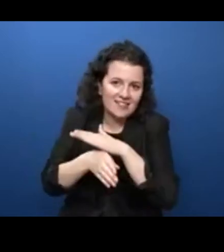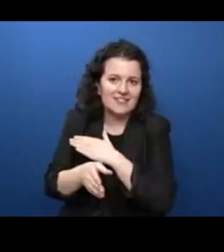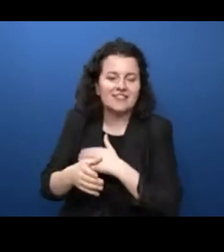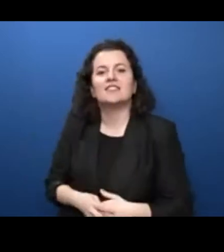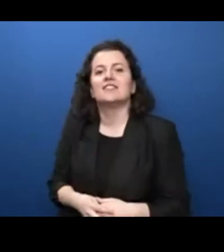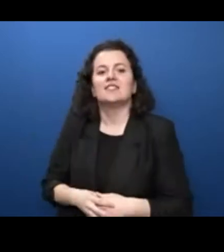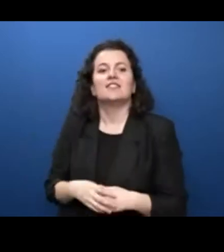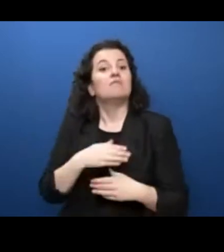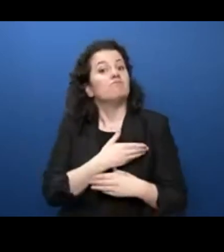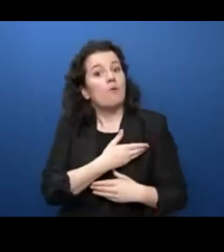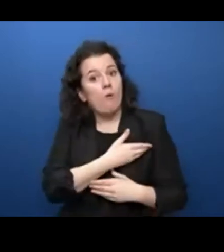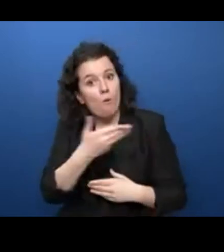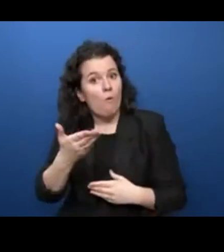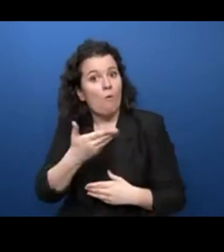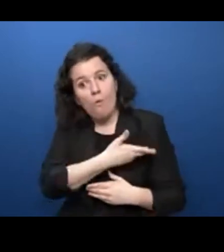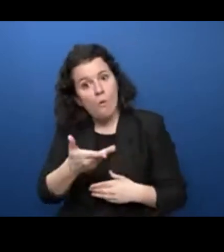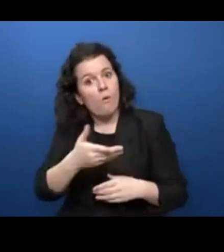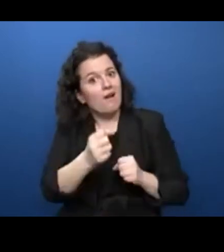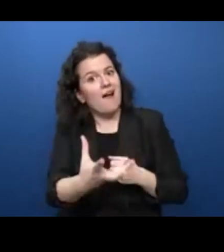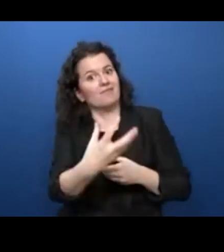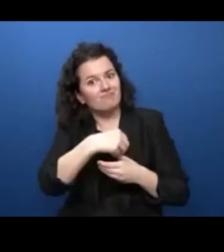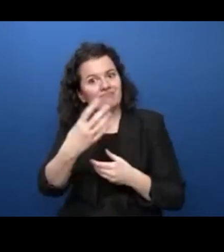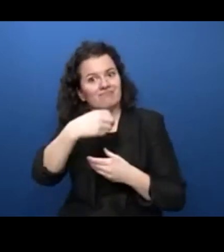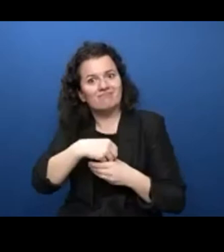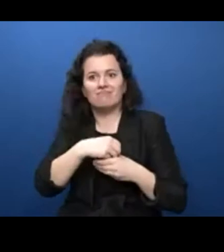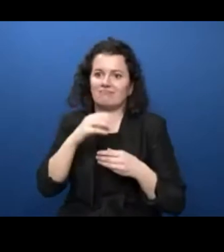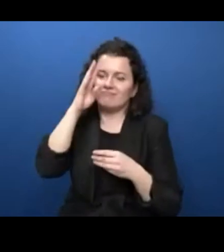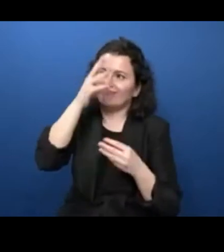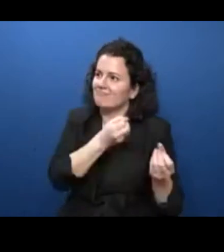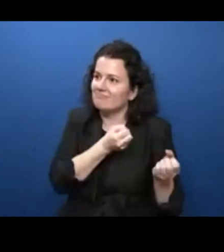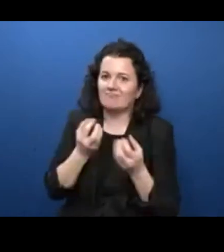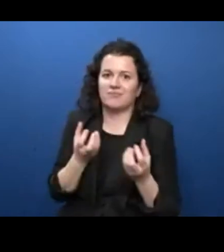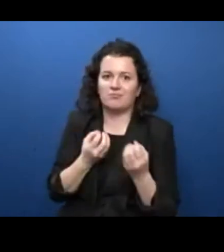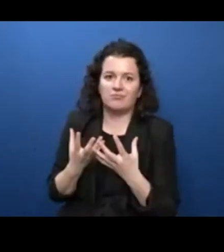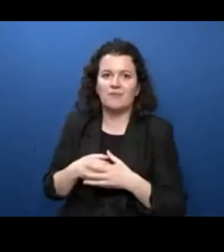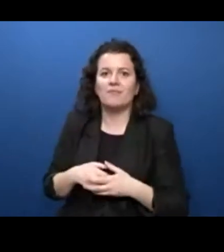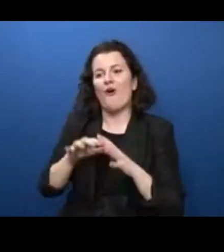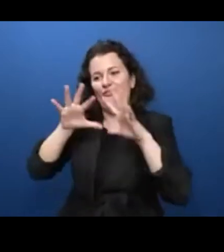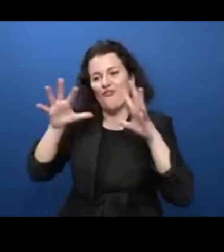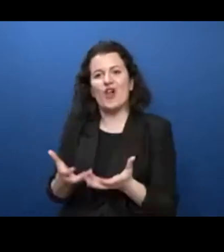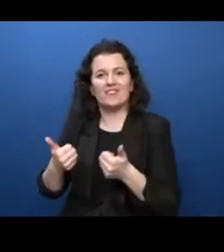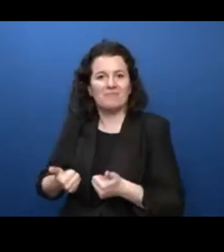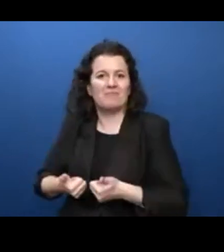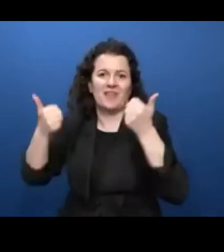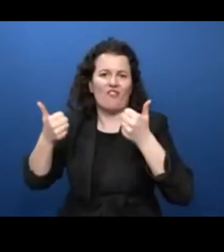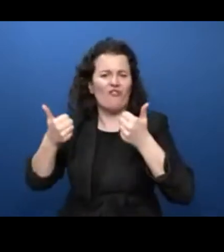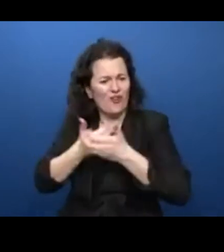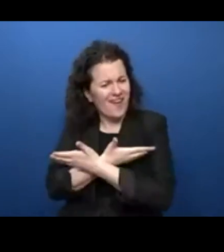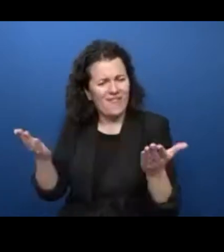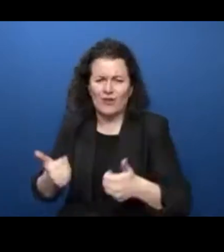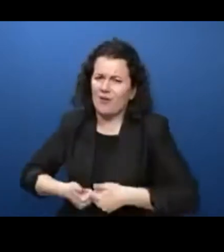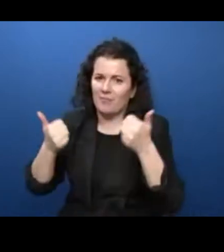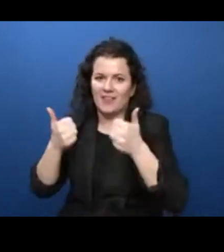to contribute to that ability and make the world work better for everyone. I love that. And Hans,